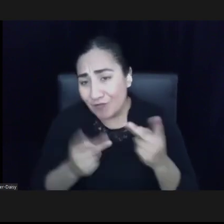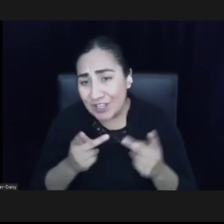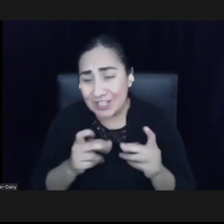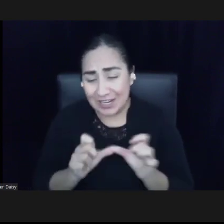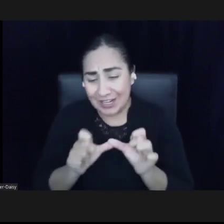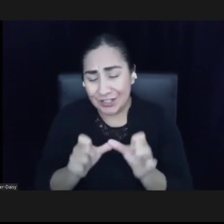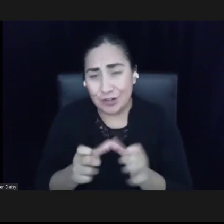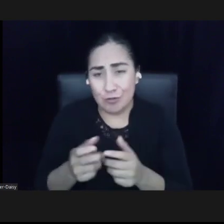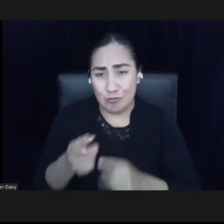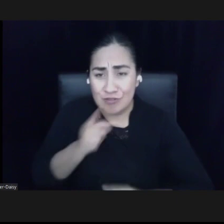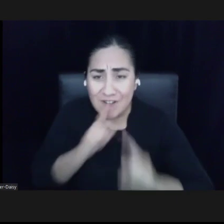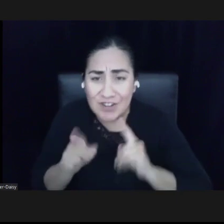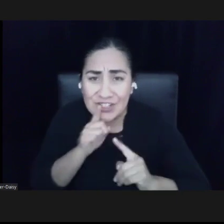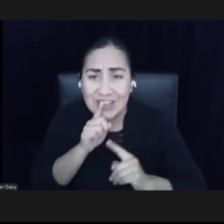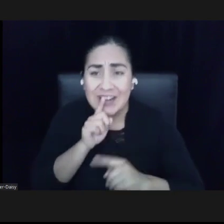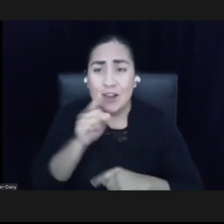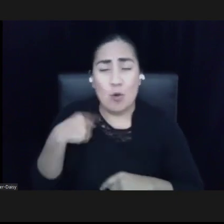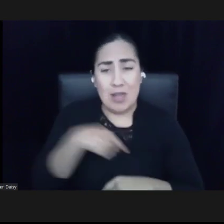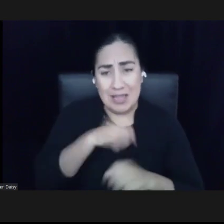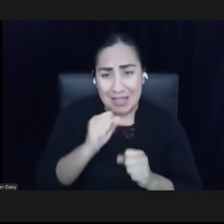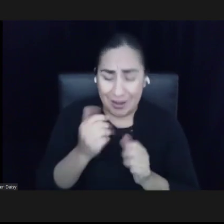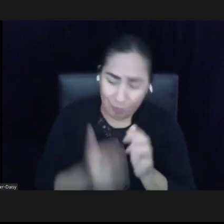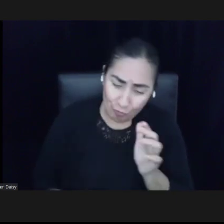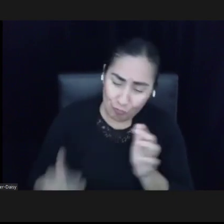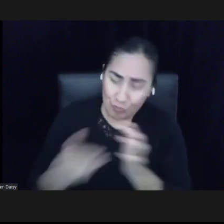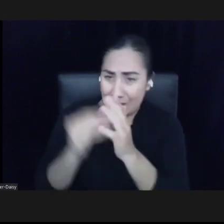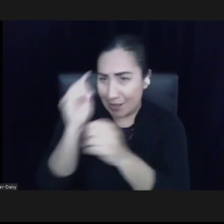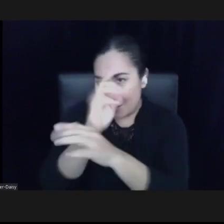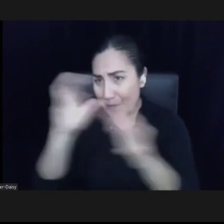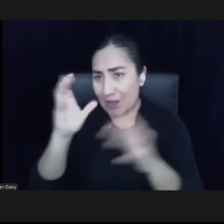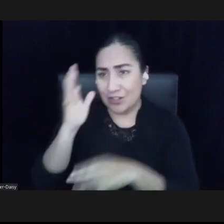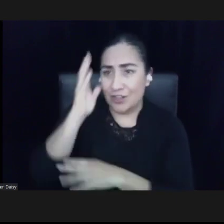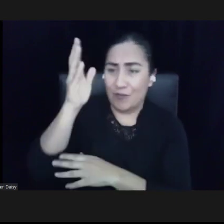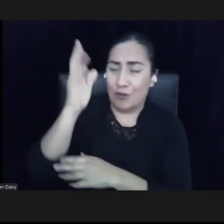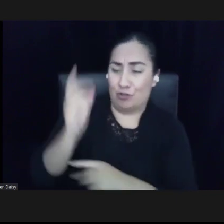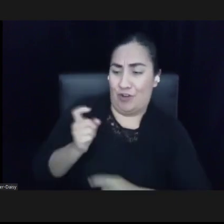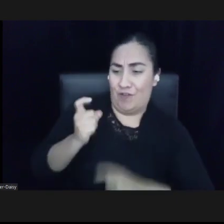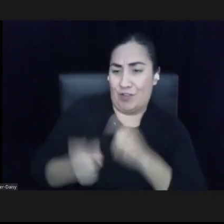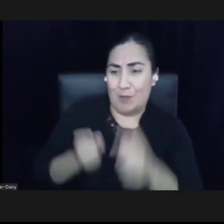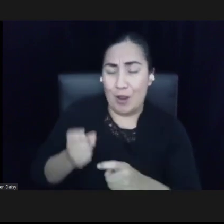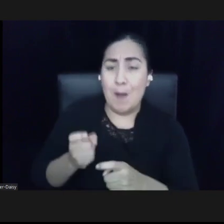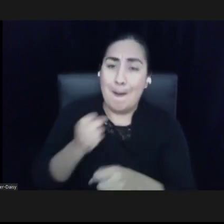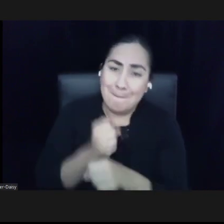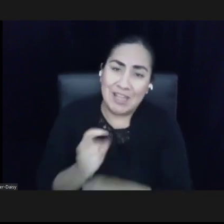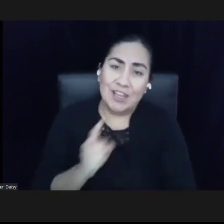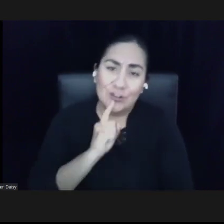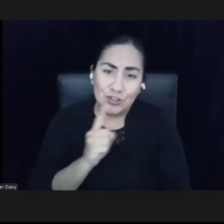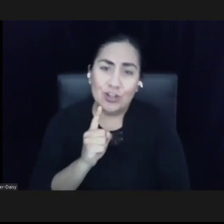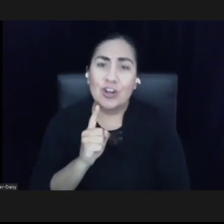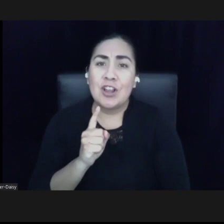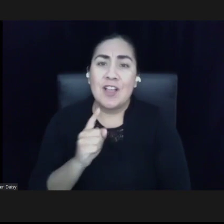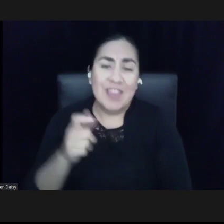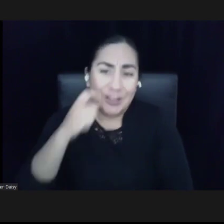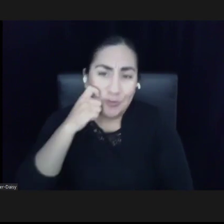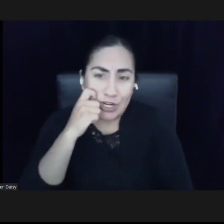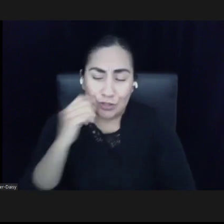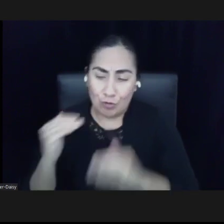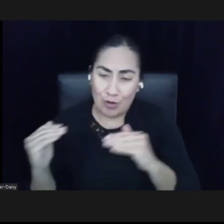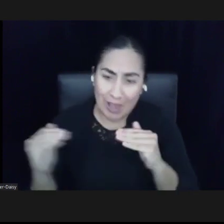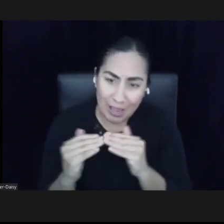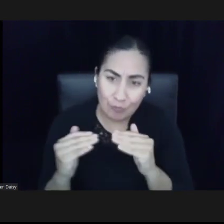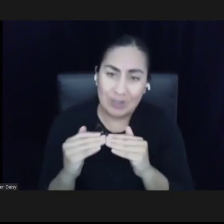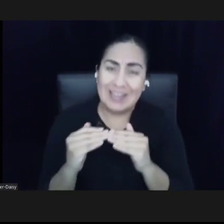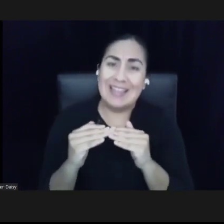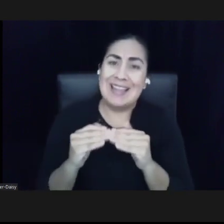future of philanthropy while ensuring racial equity is and remains centered. If you have further